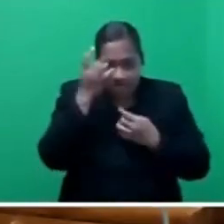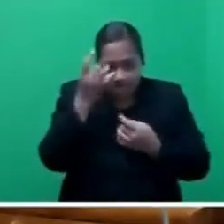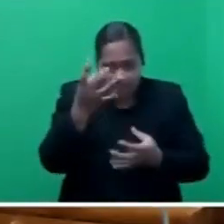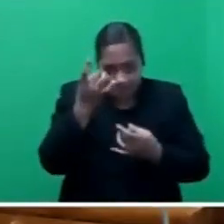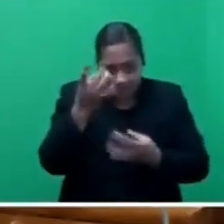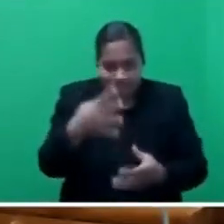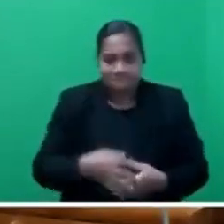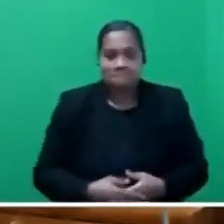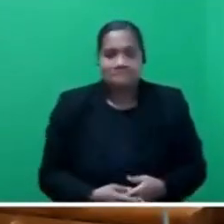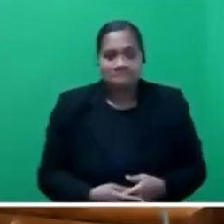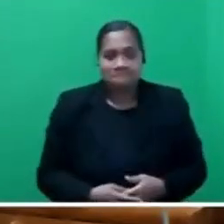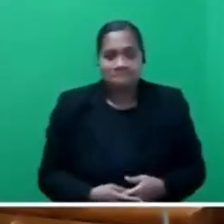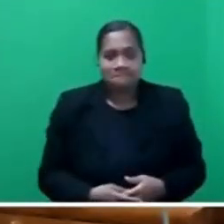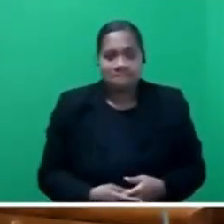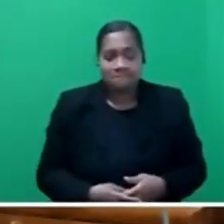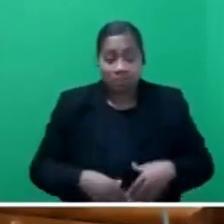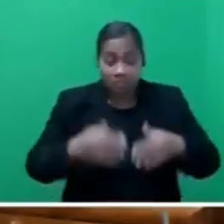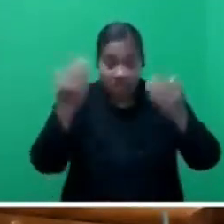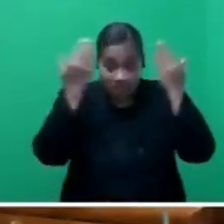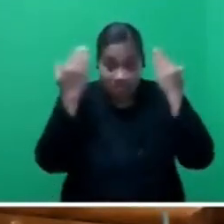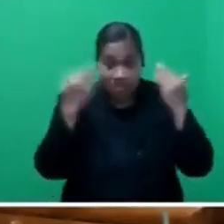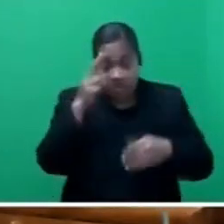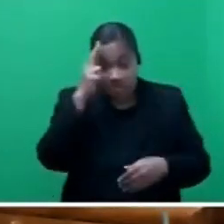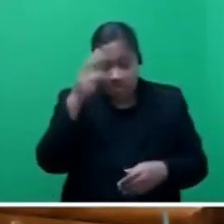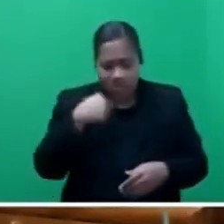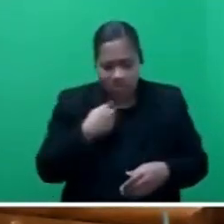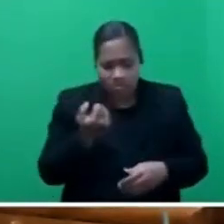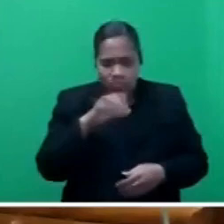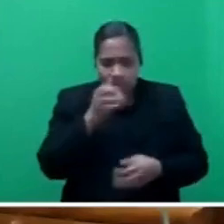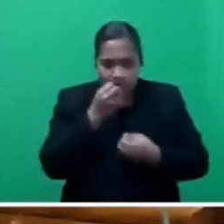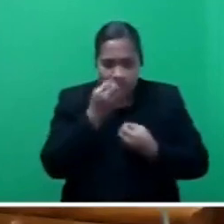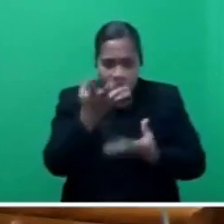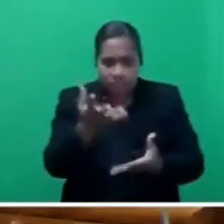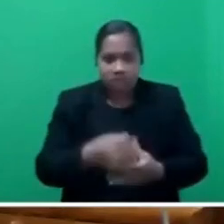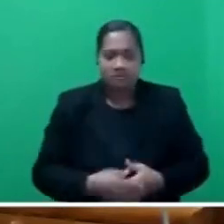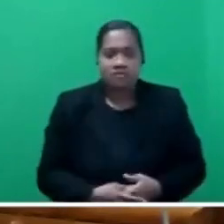Mr Speaker, sir, Mr